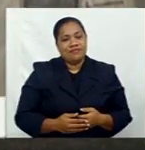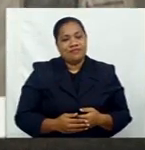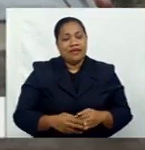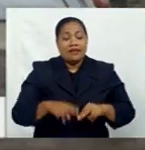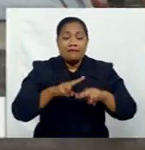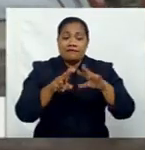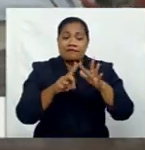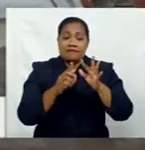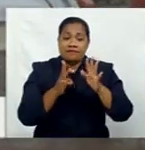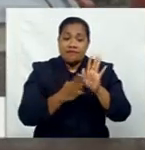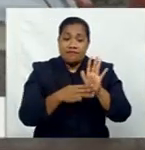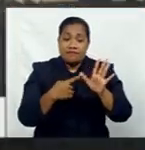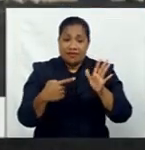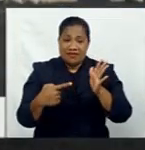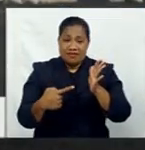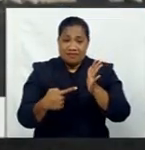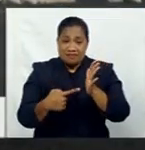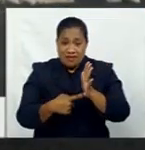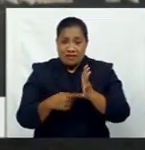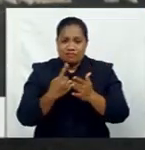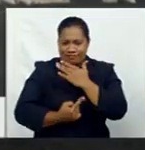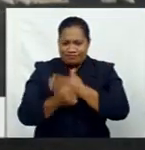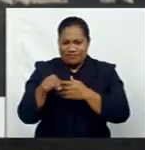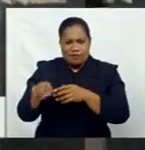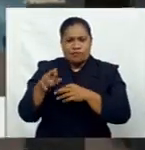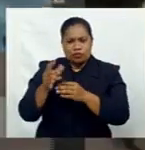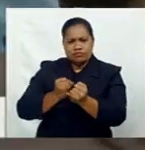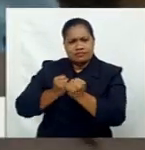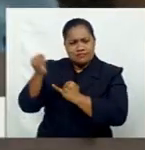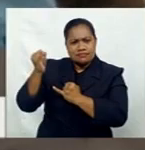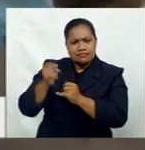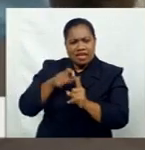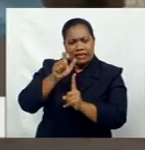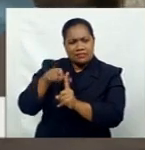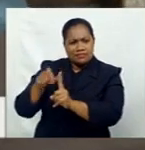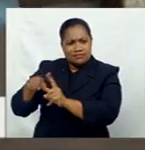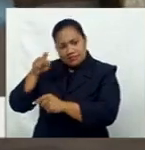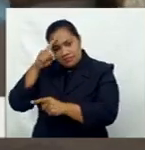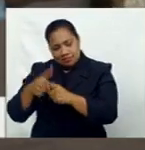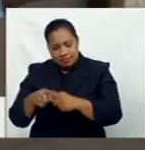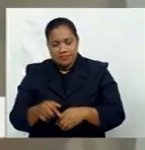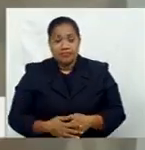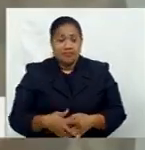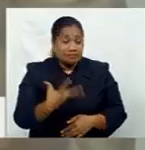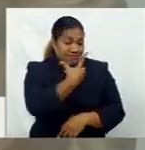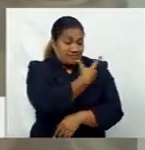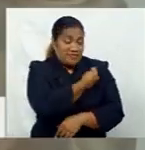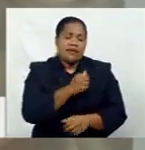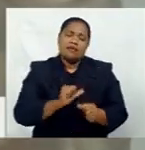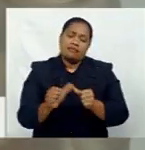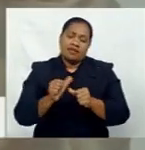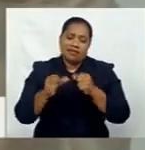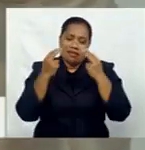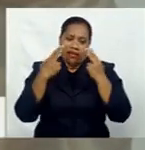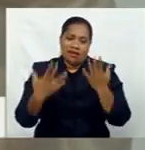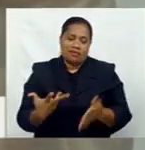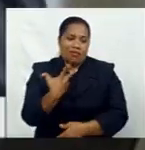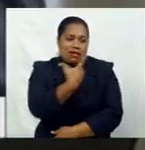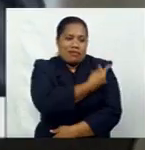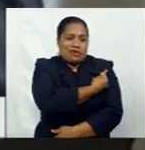FEMAD in-equipped for severe cases, and vaccination better than natural immunization.